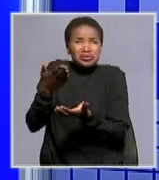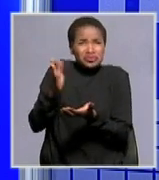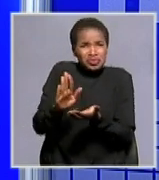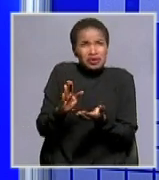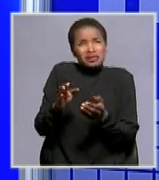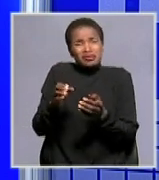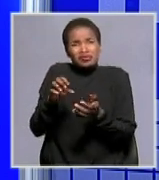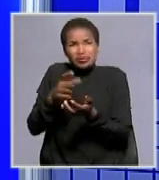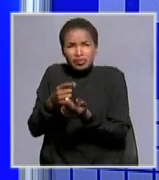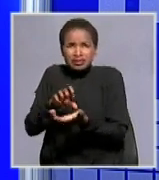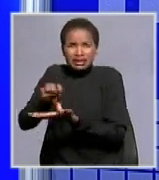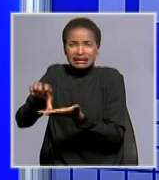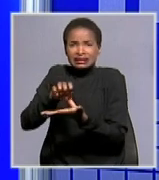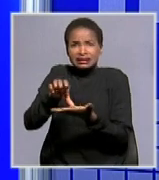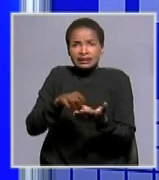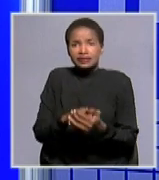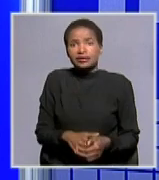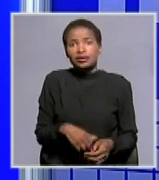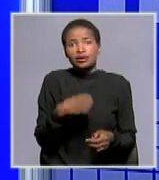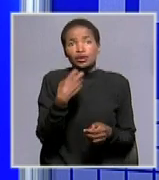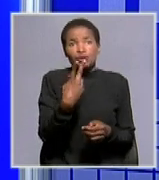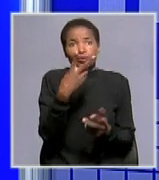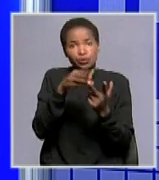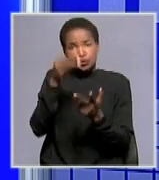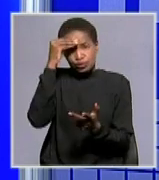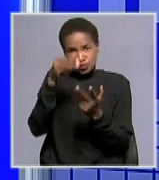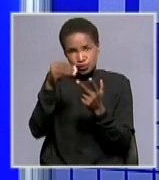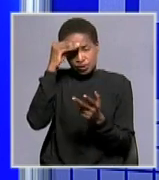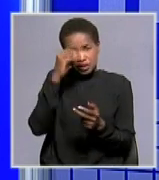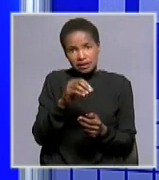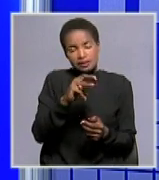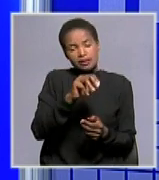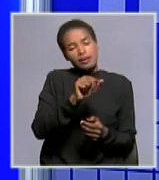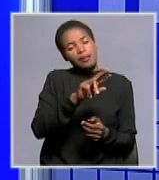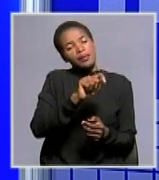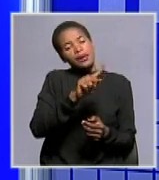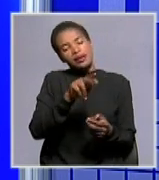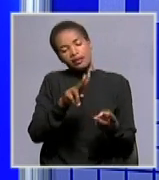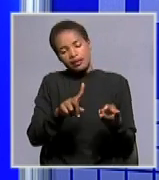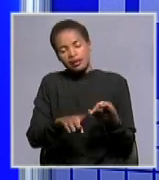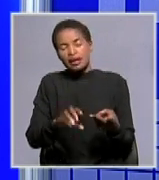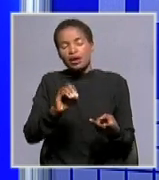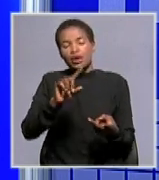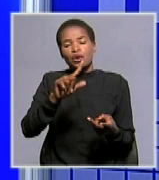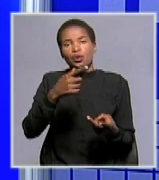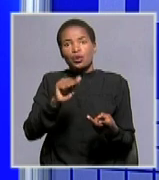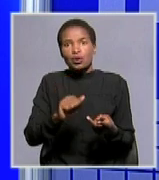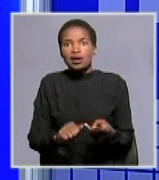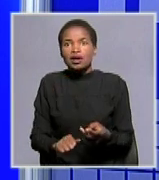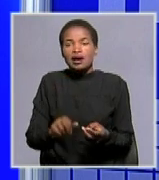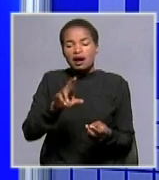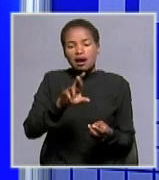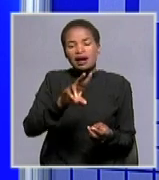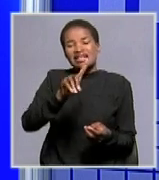Amashili Indaluluwa and arts and media student and that's Olga Chilombo the manager of internship at RDJ